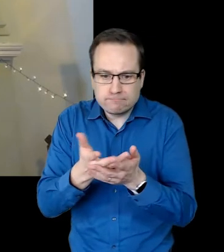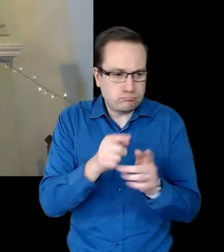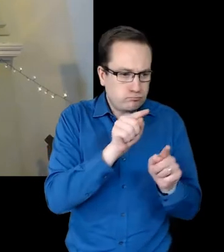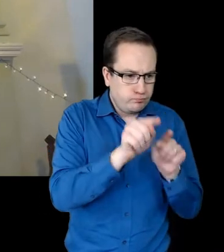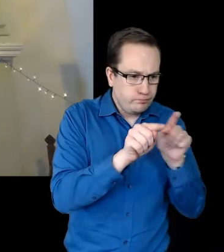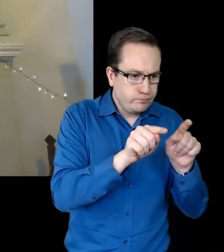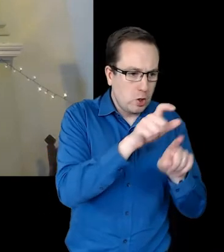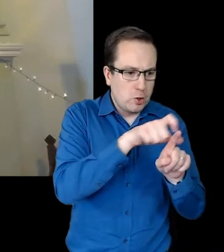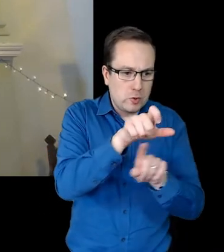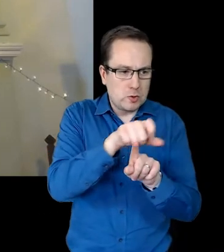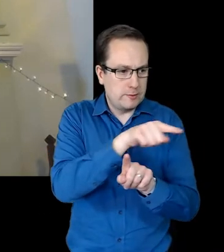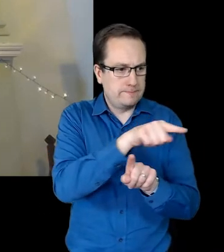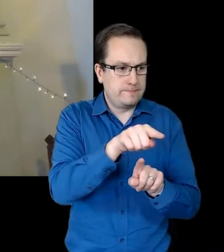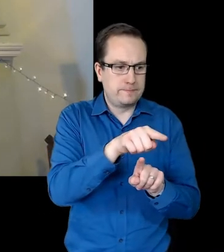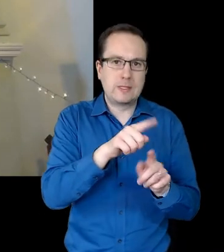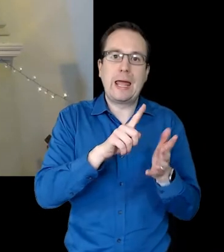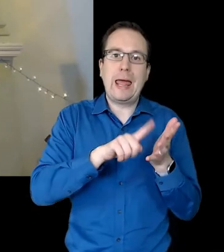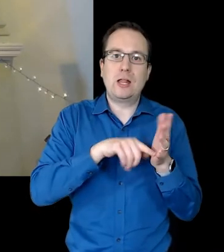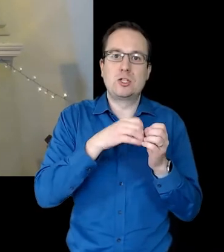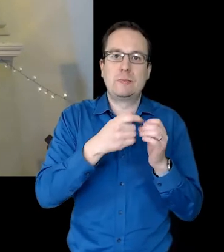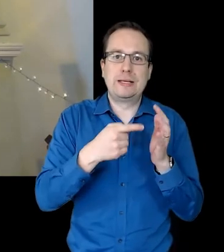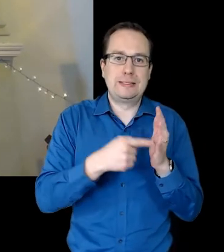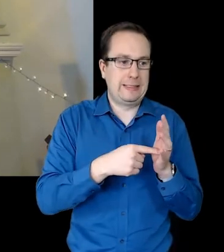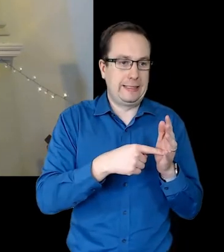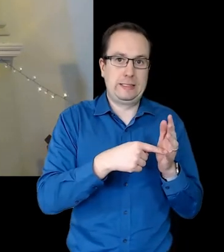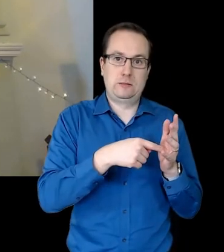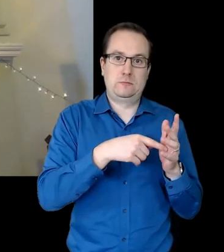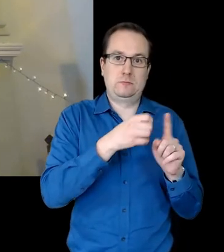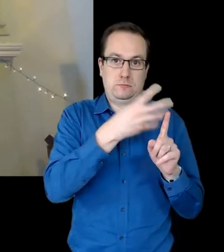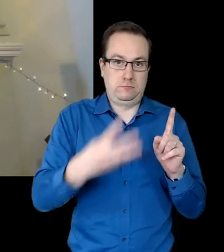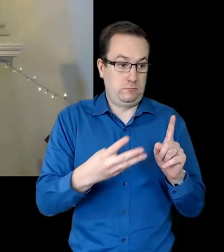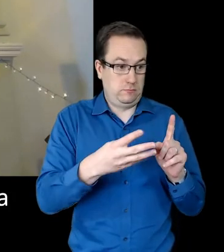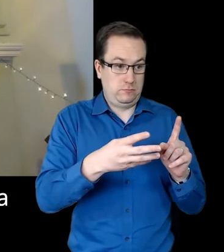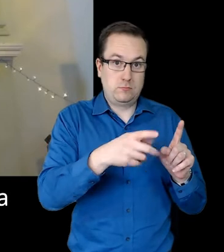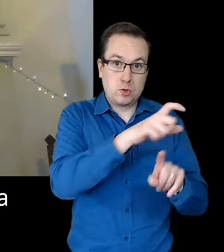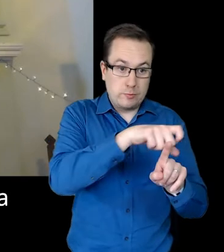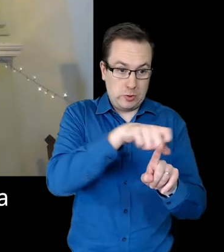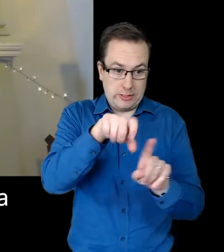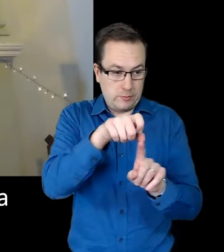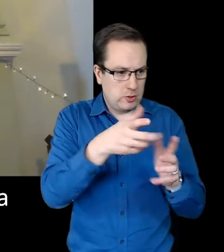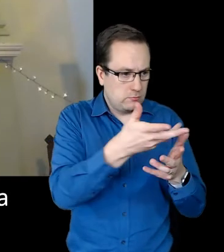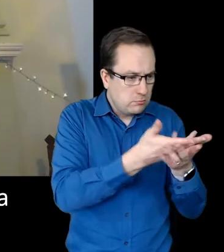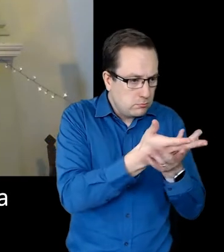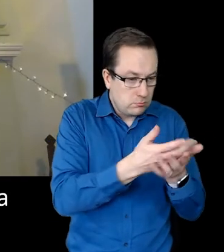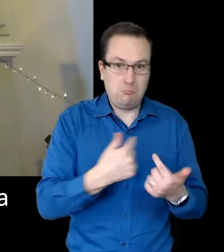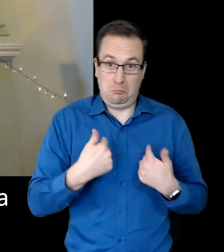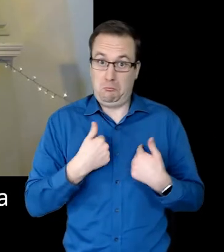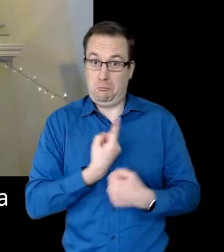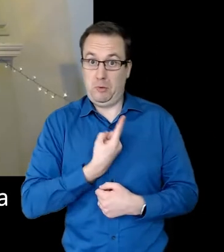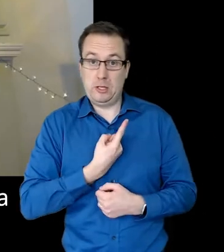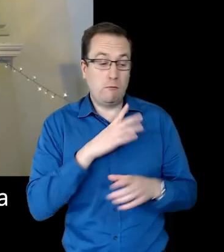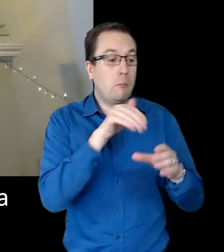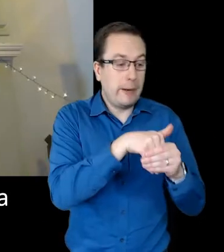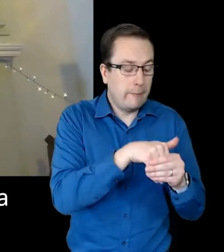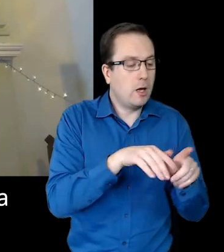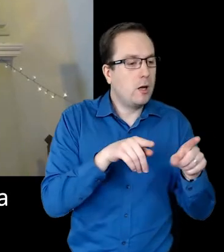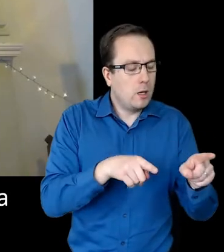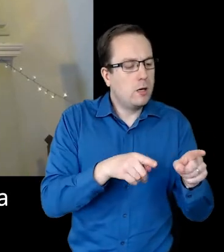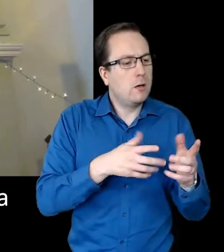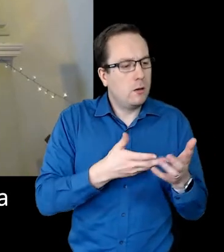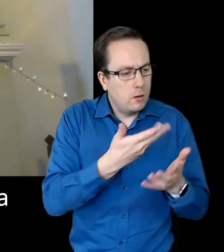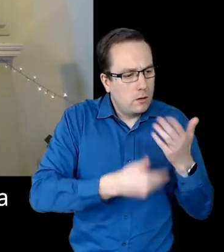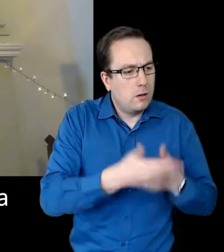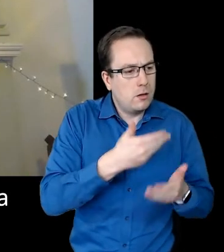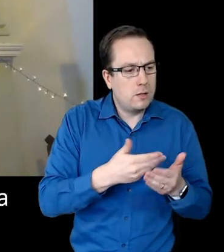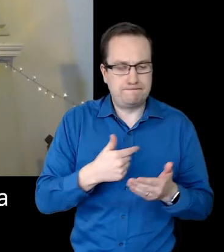Christian communities. Of which I was a member. In writing about the process of coming out. Barbara describes